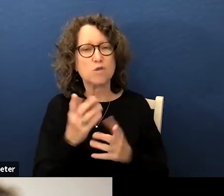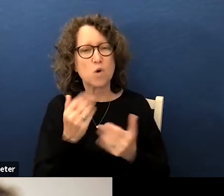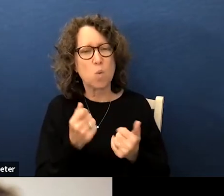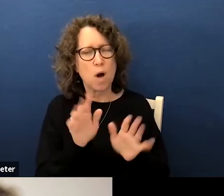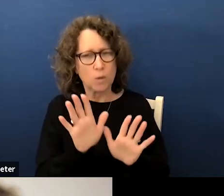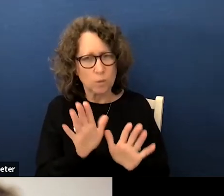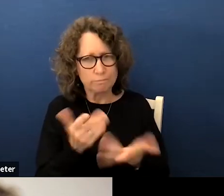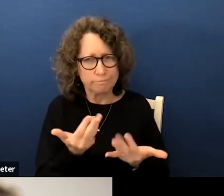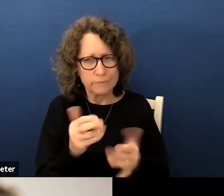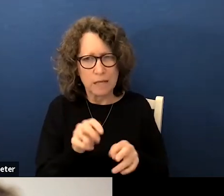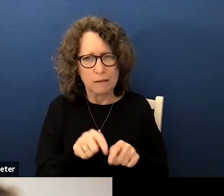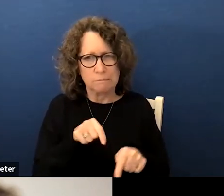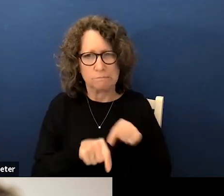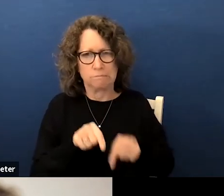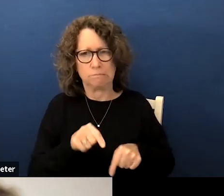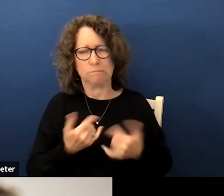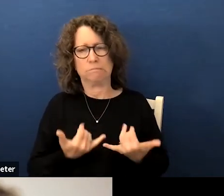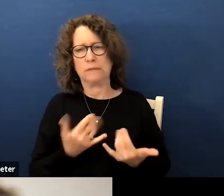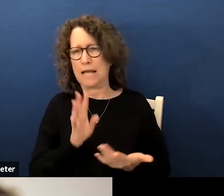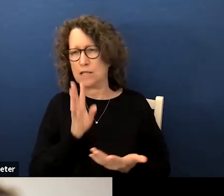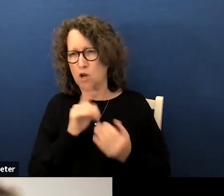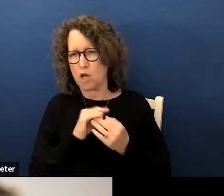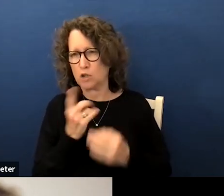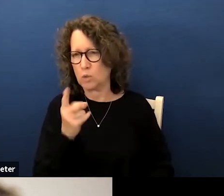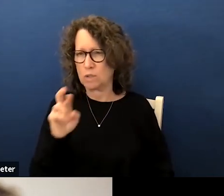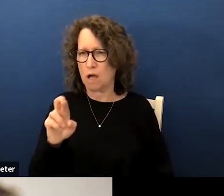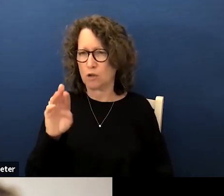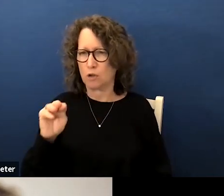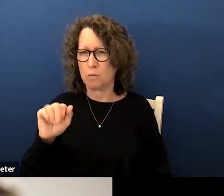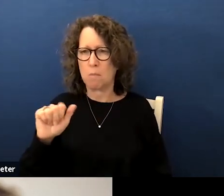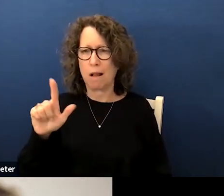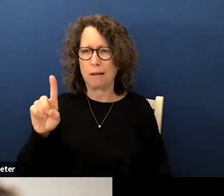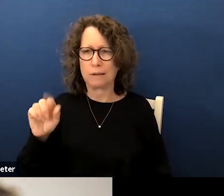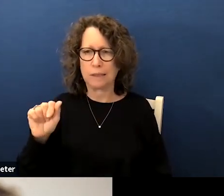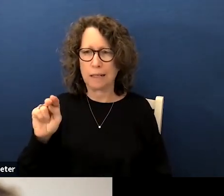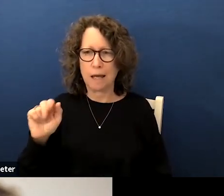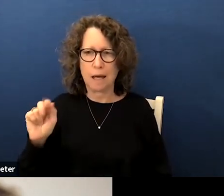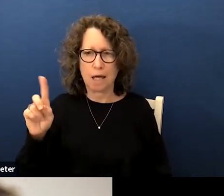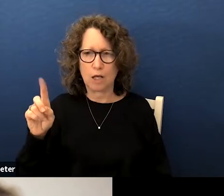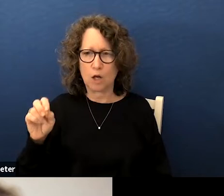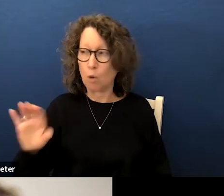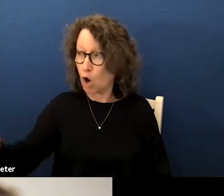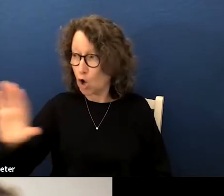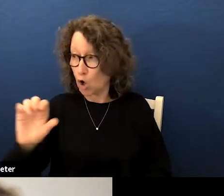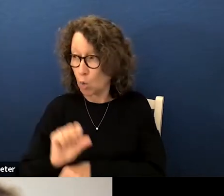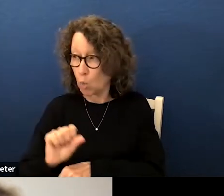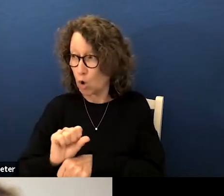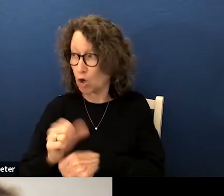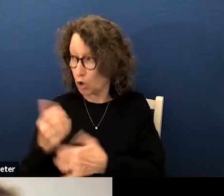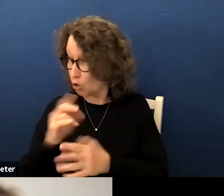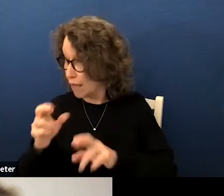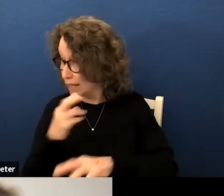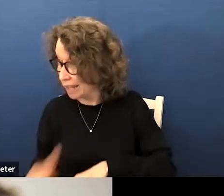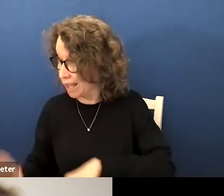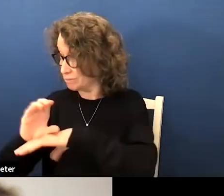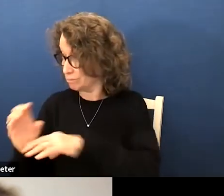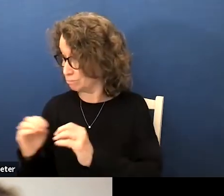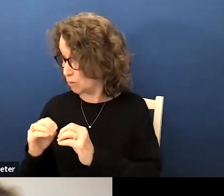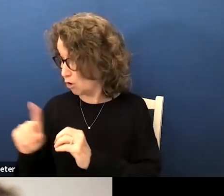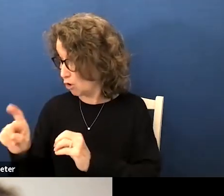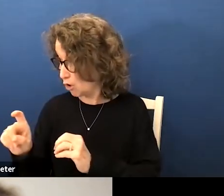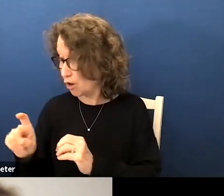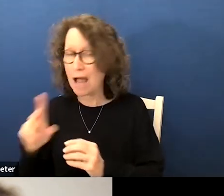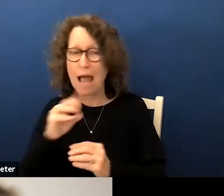step back and talk to dr maldonado about her workload and the the